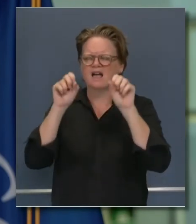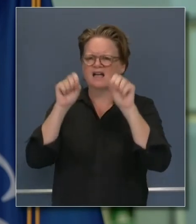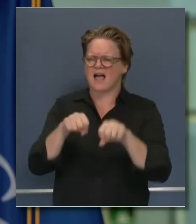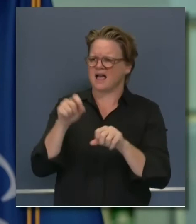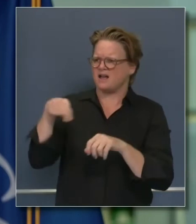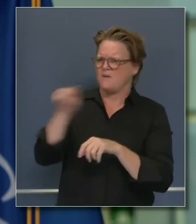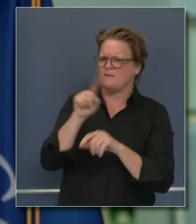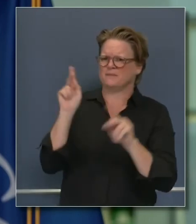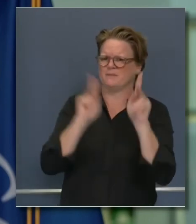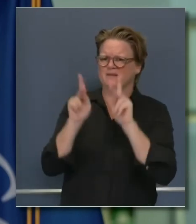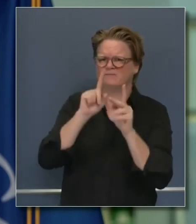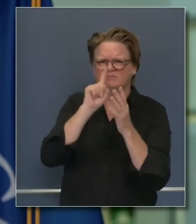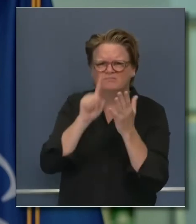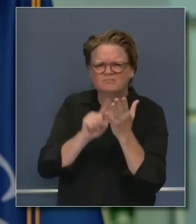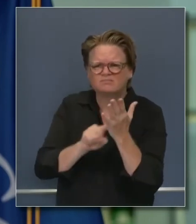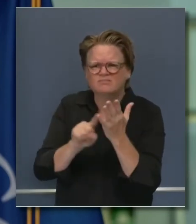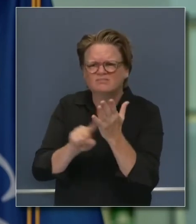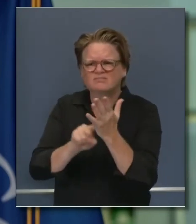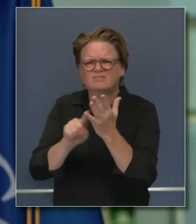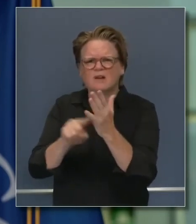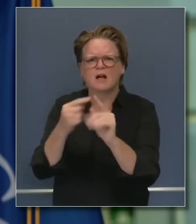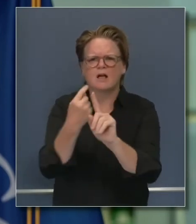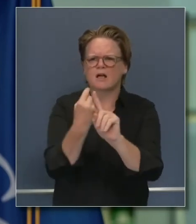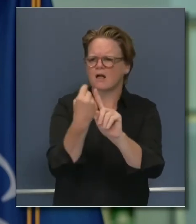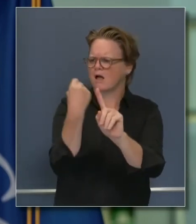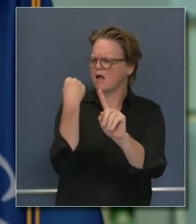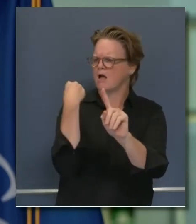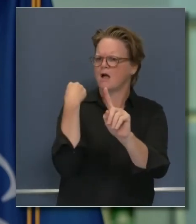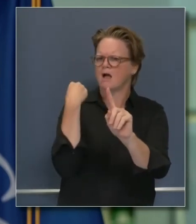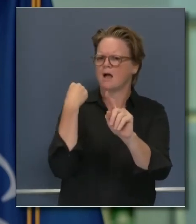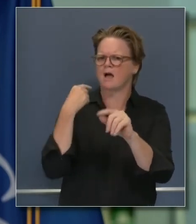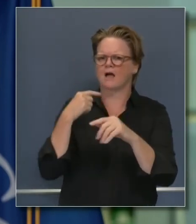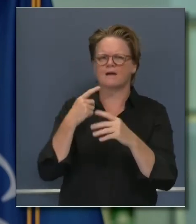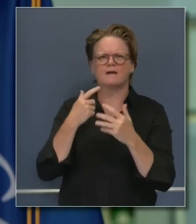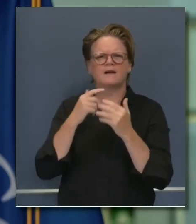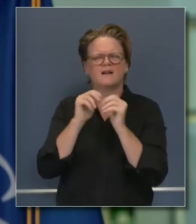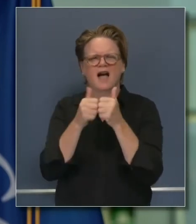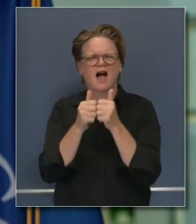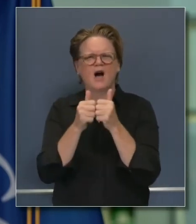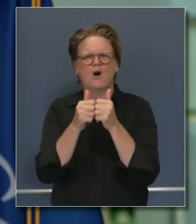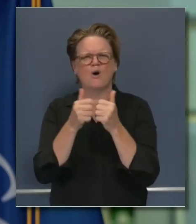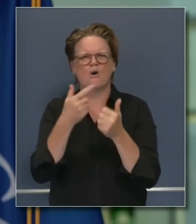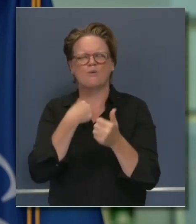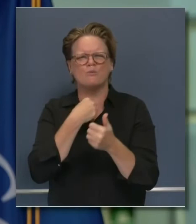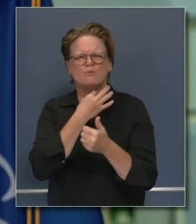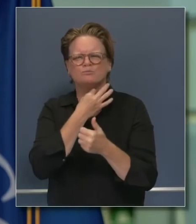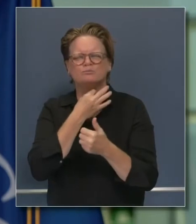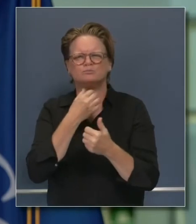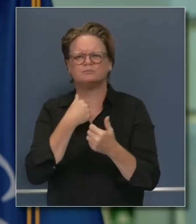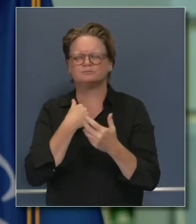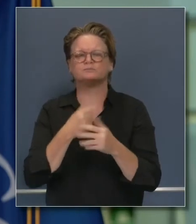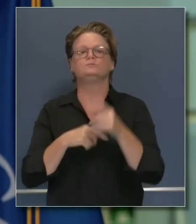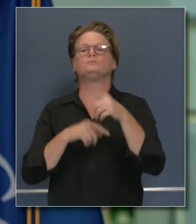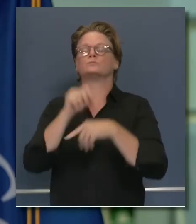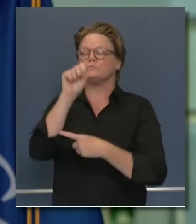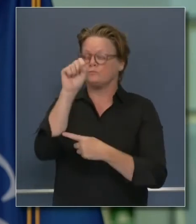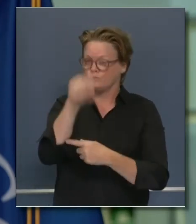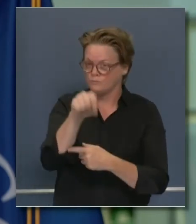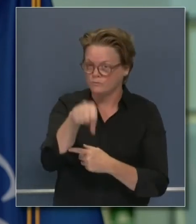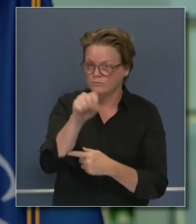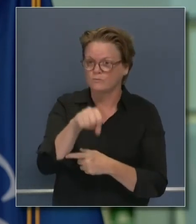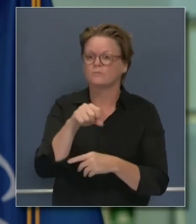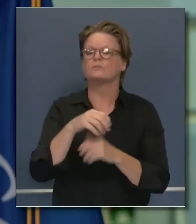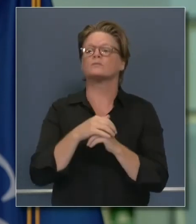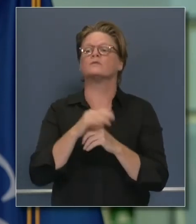about how we believe this will substantially impact our ability in real time to do contact tracing and make it more